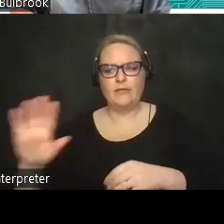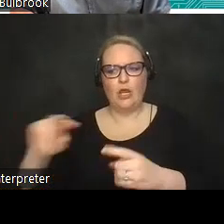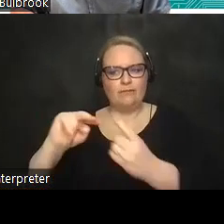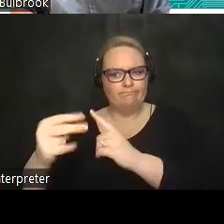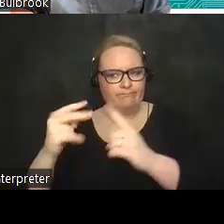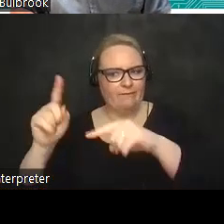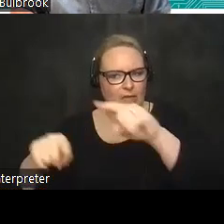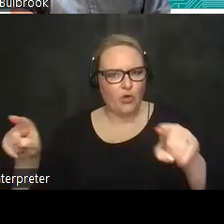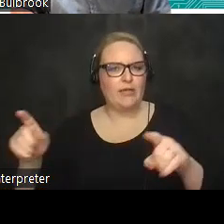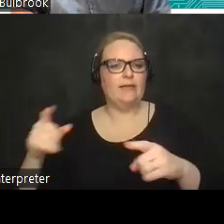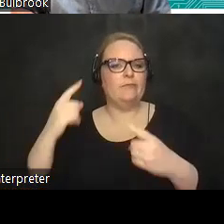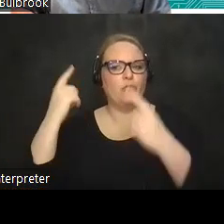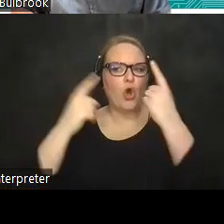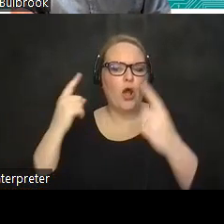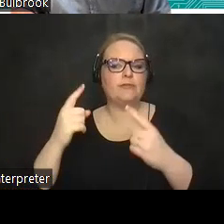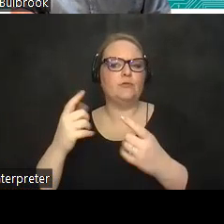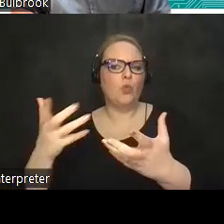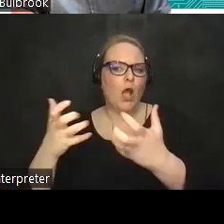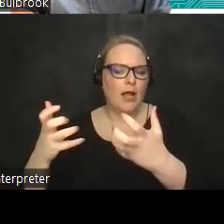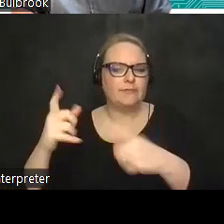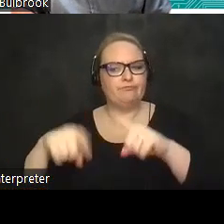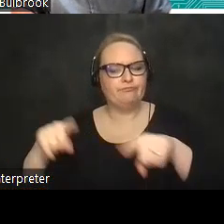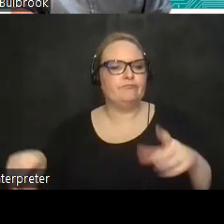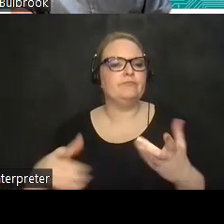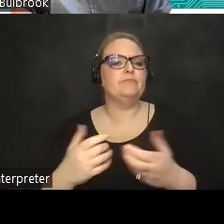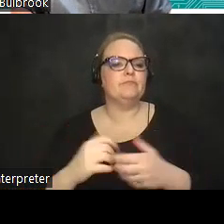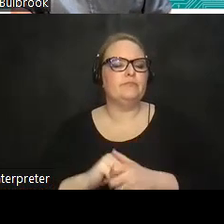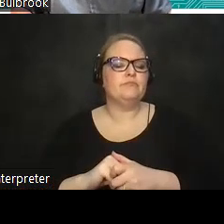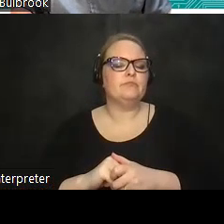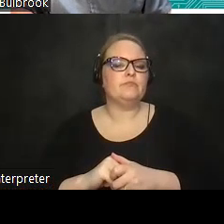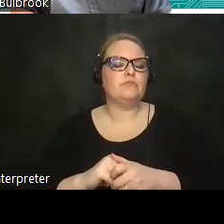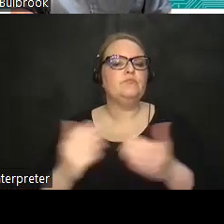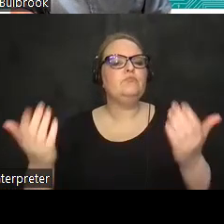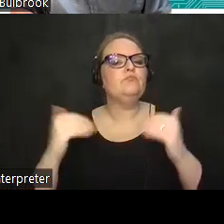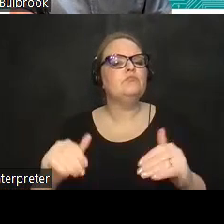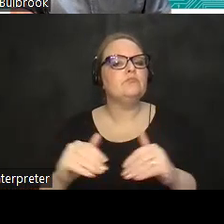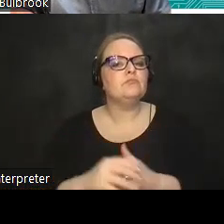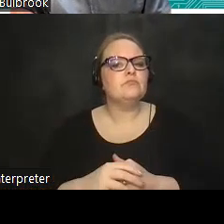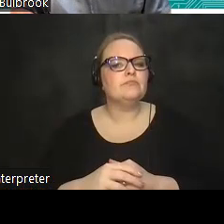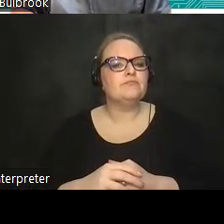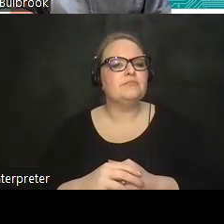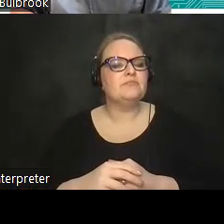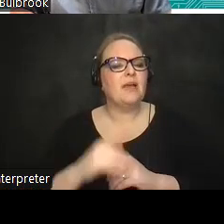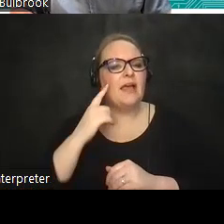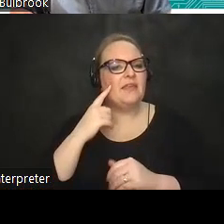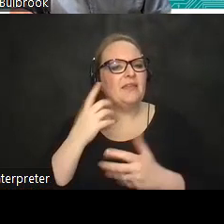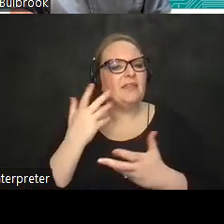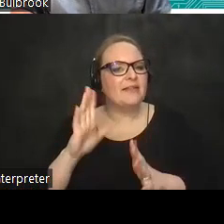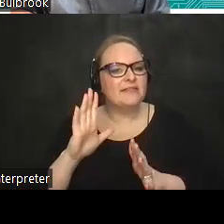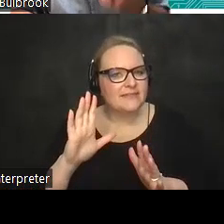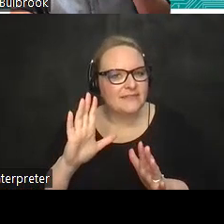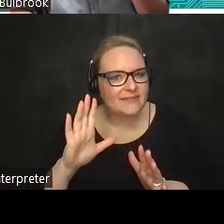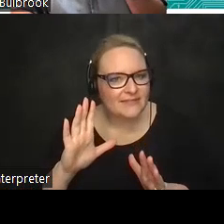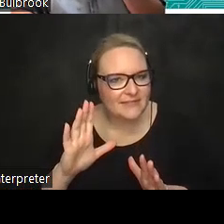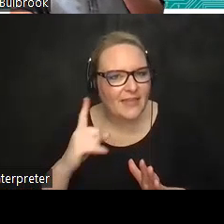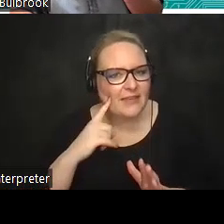and desires and ability to collaborate uh what else have you got for me zara i think this is like scott's greatest hits